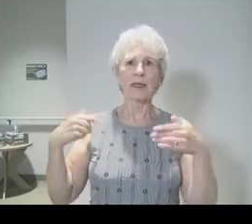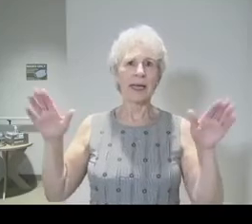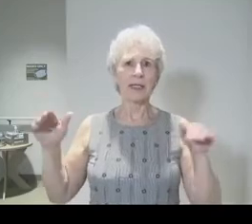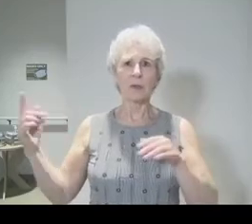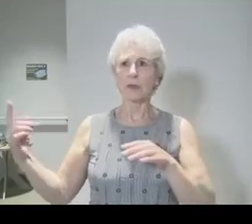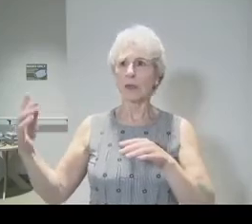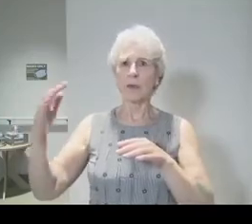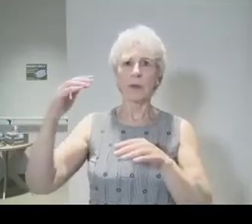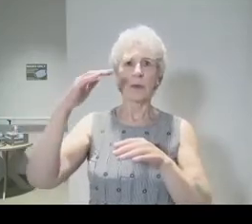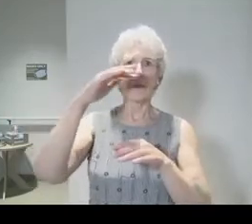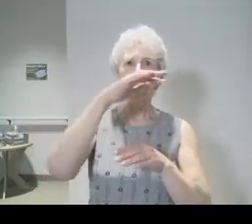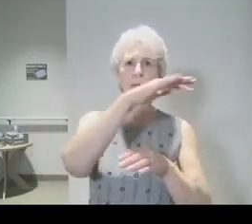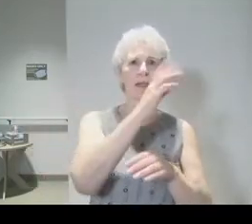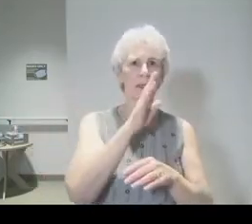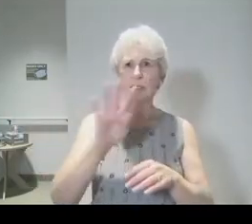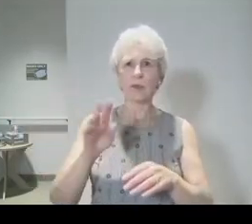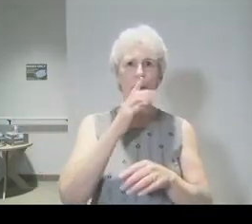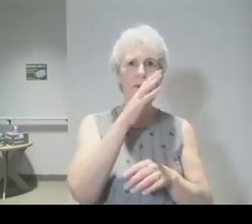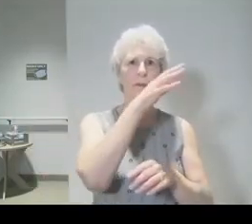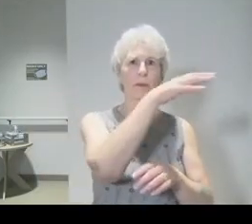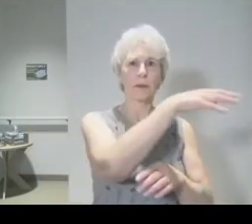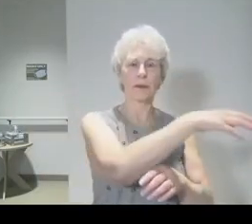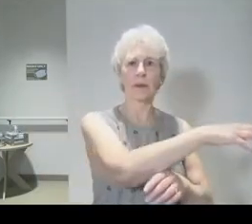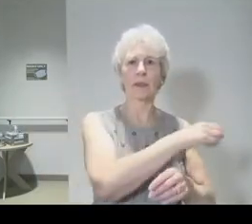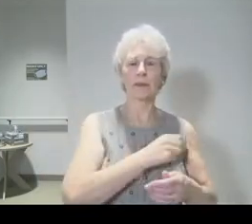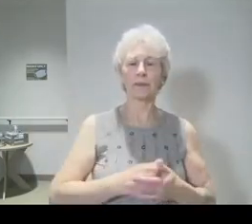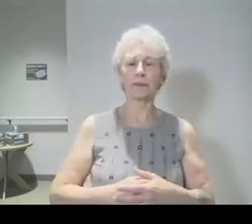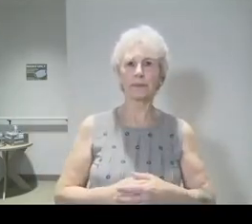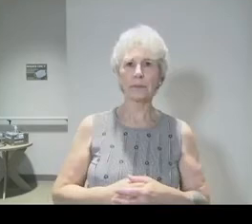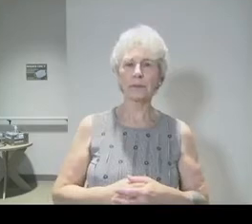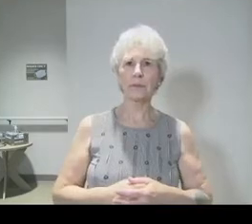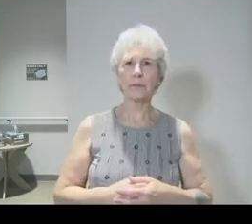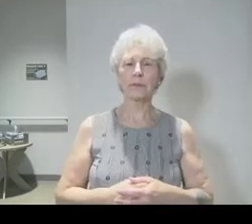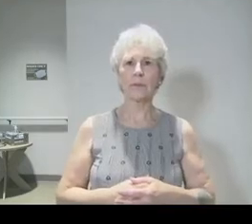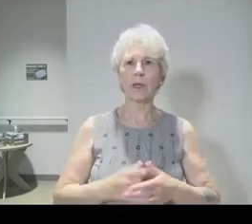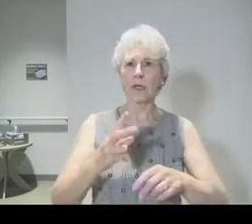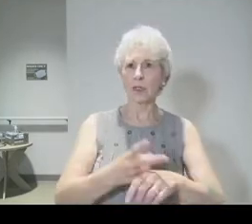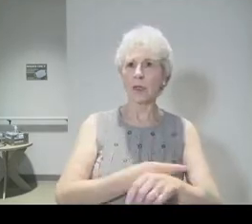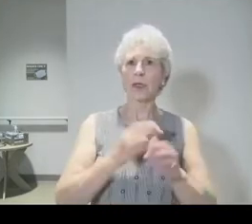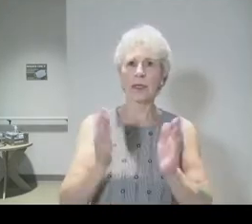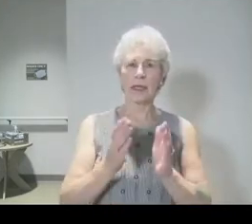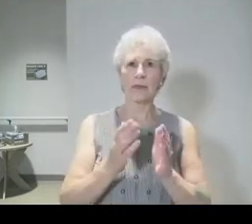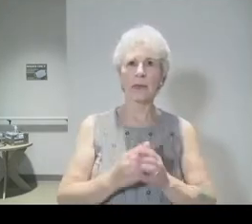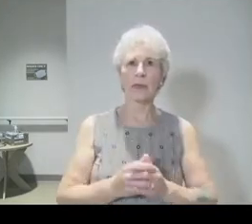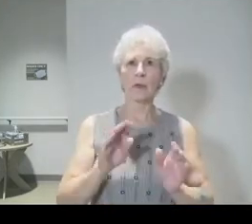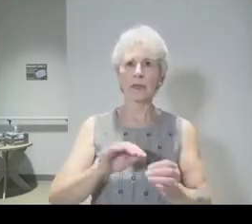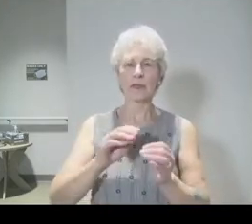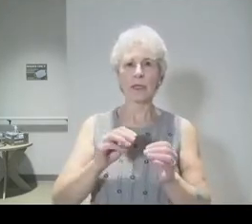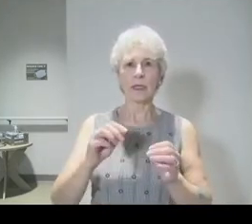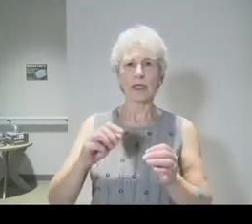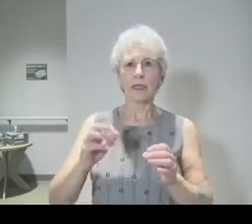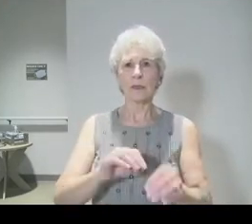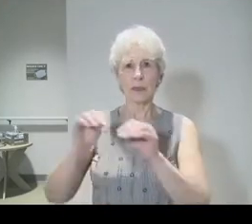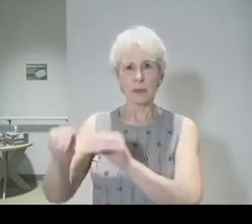the Hebrew, Pesach, to skip. They would skip their house. And so the lamb was to be set aside for four days,